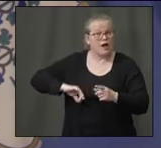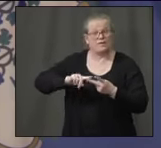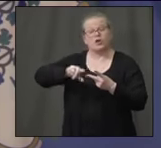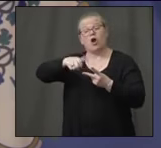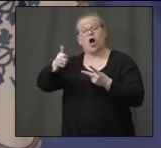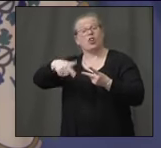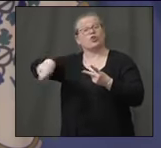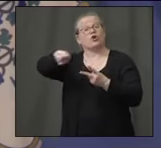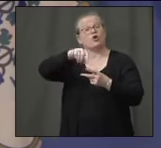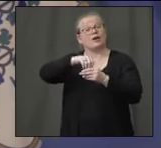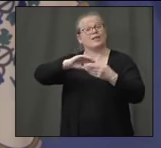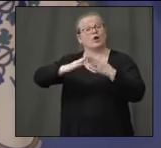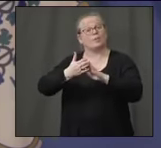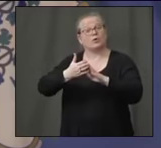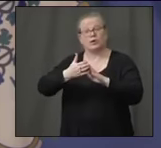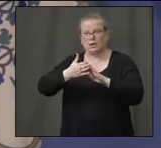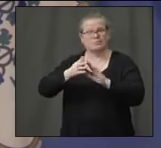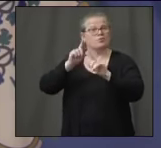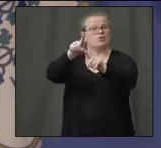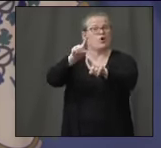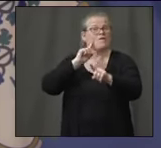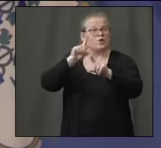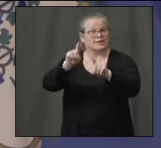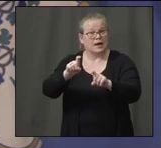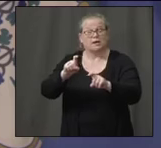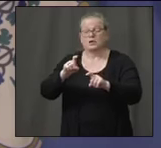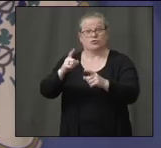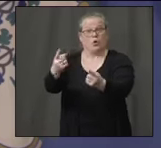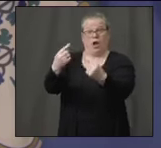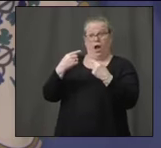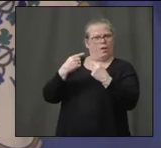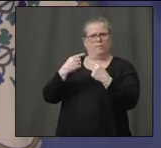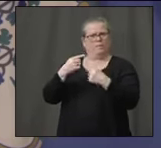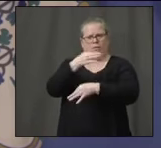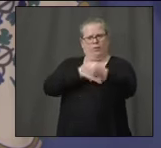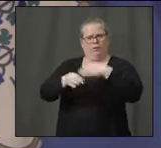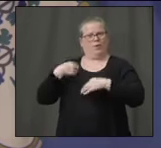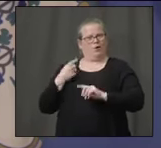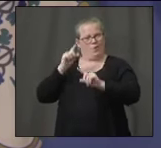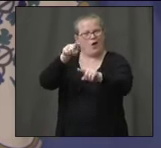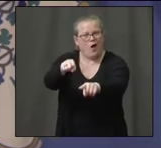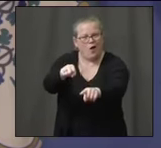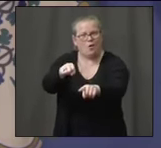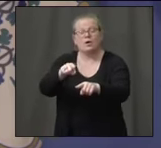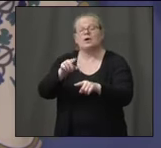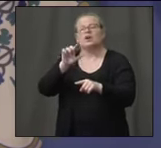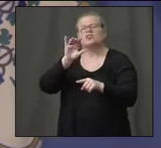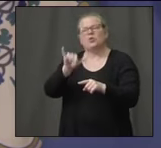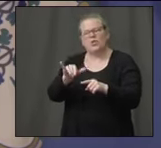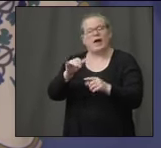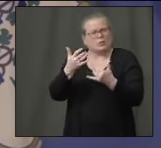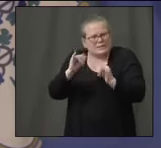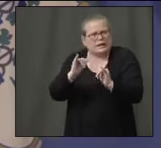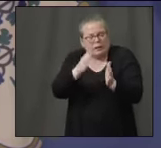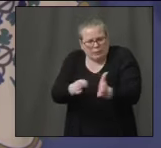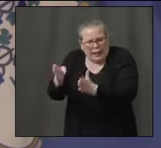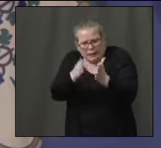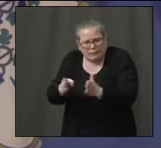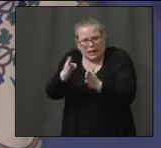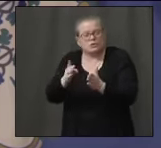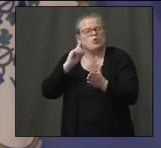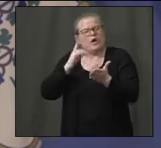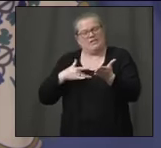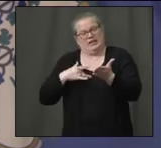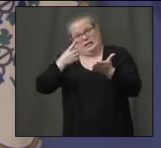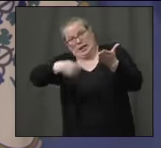So you don't have to come to us to get the test. We're going to come to you. And I think we'll have a better answer for you on that within a week. And